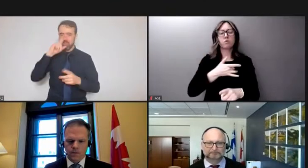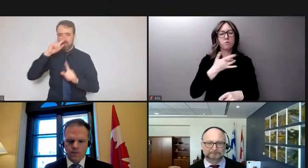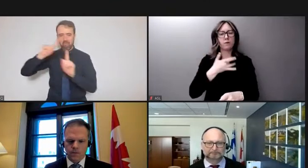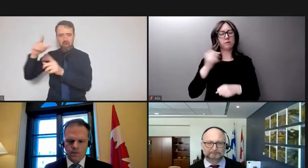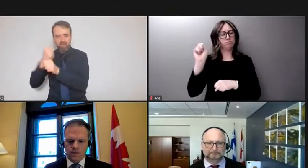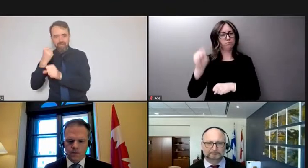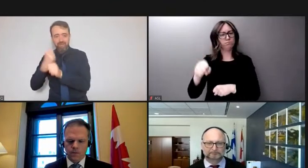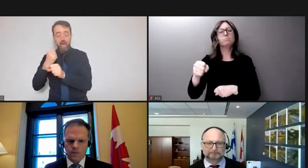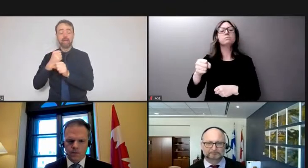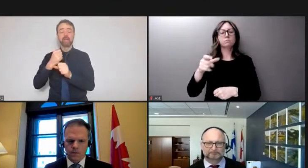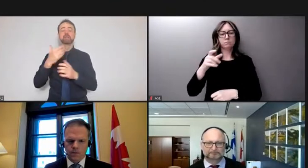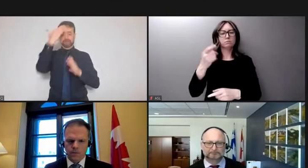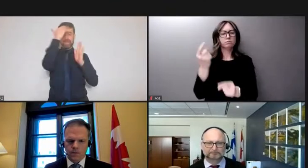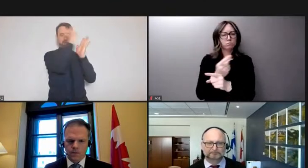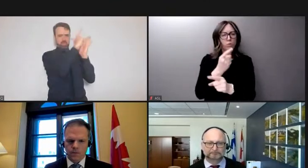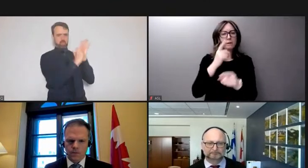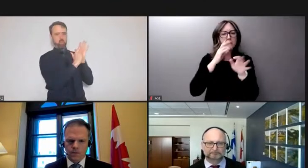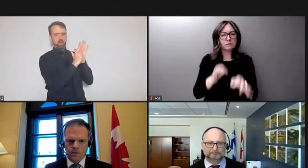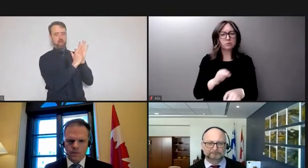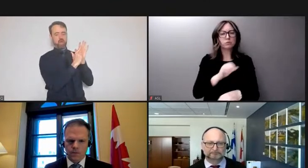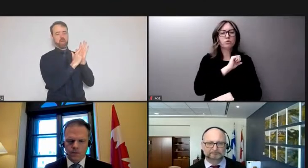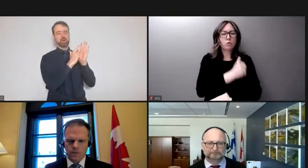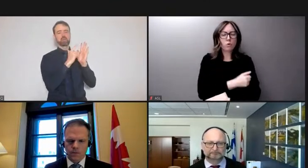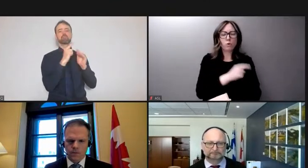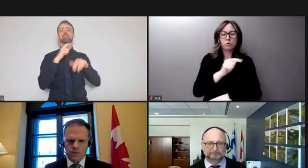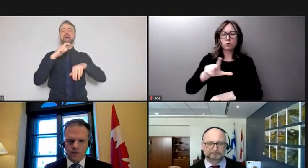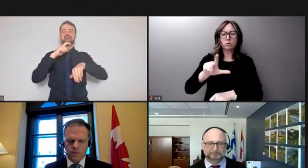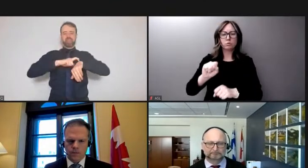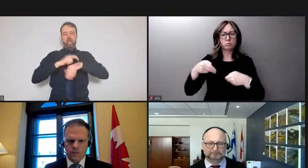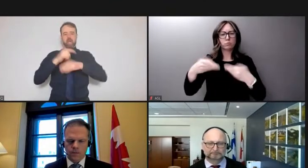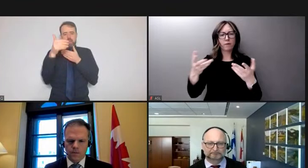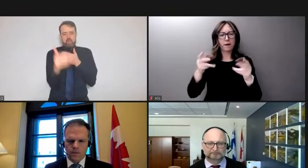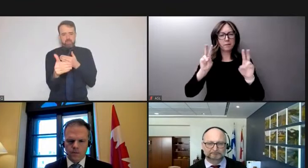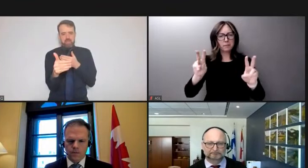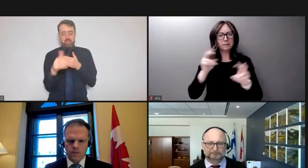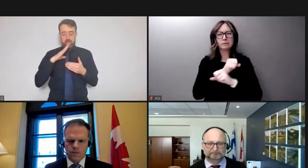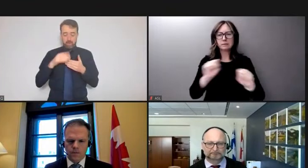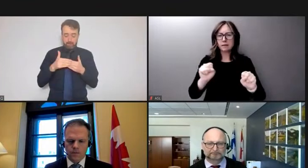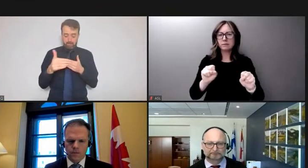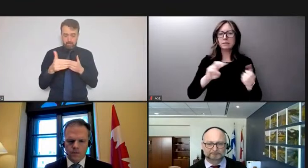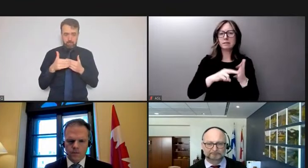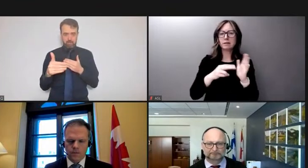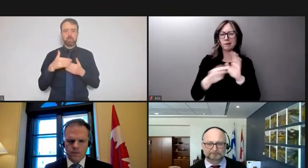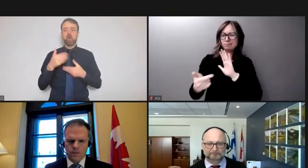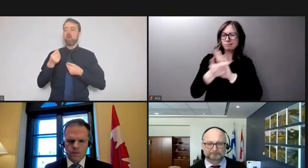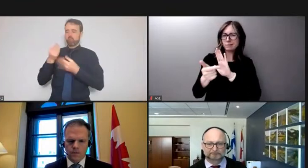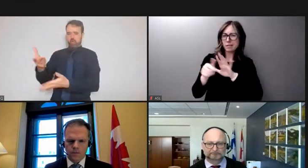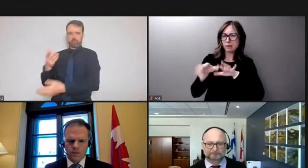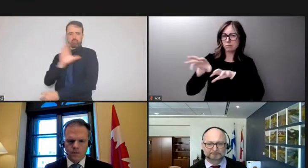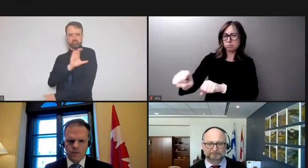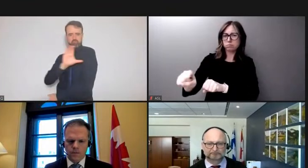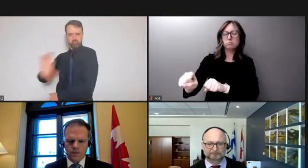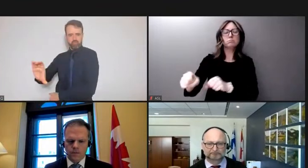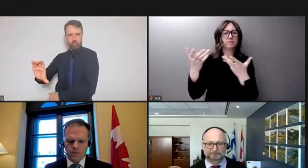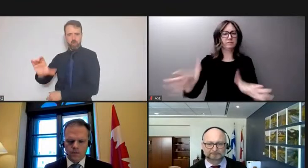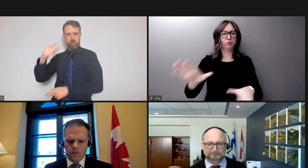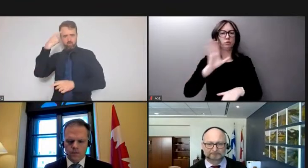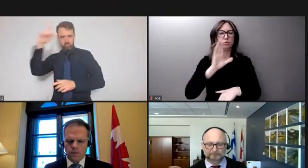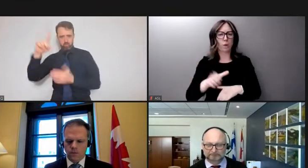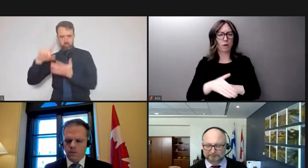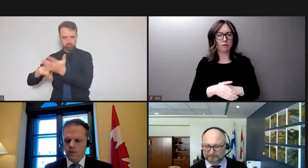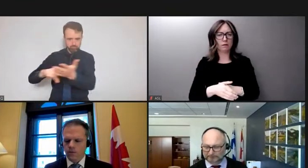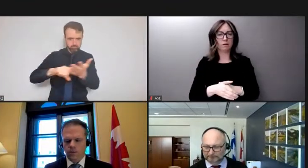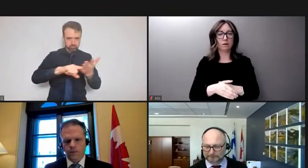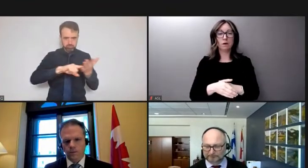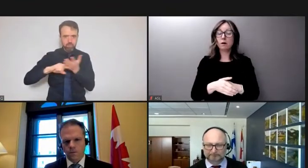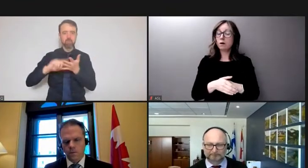authorities that were necessary to restore peace and safety and bring these illegal activities to an end we urge all